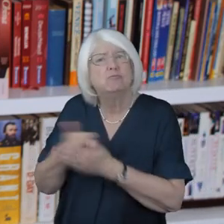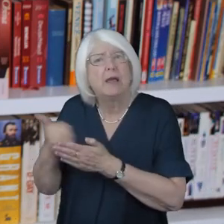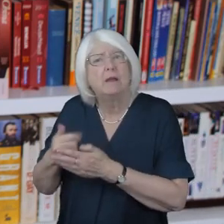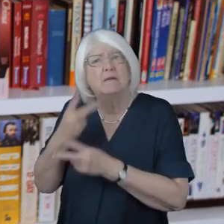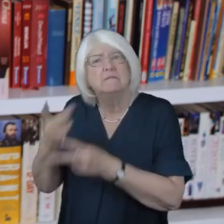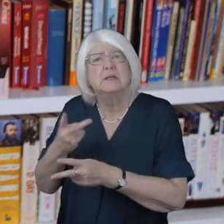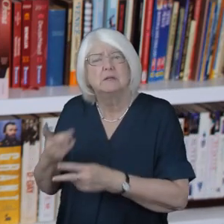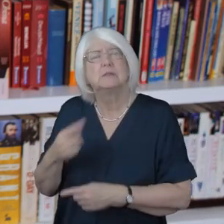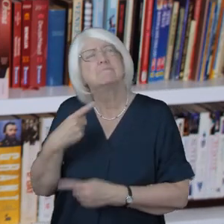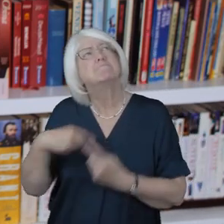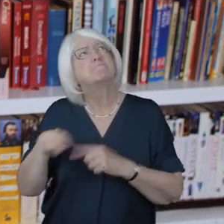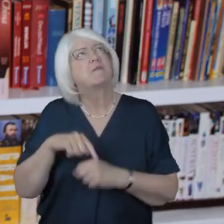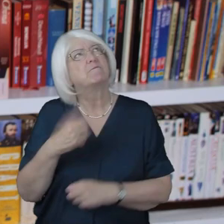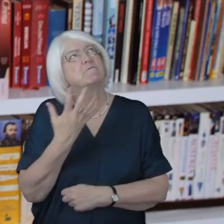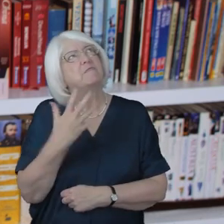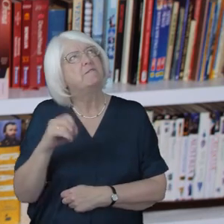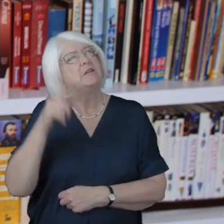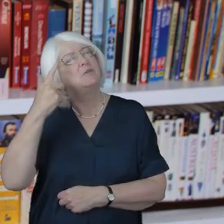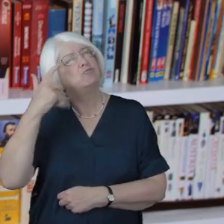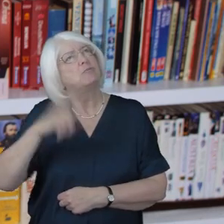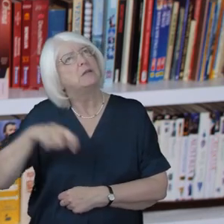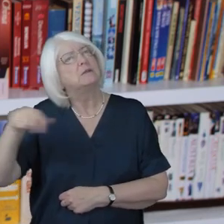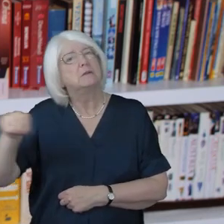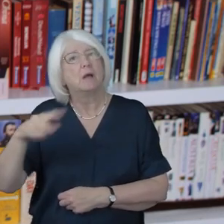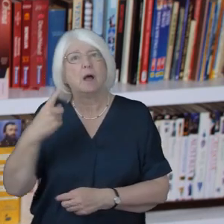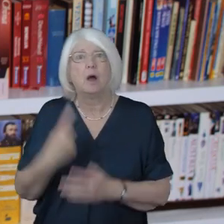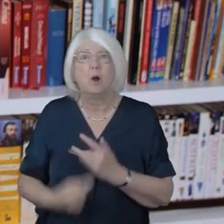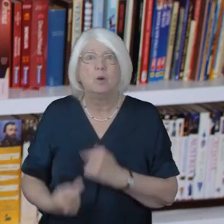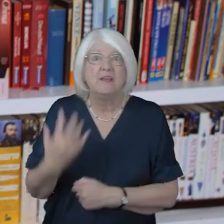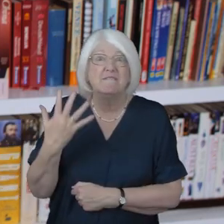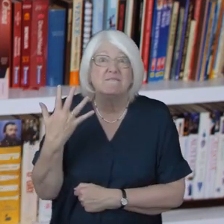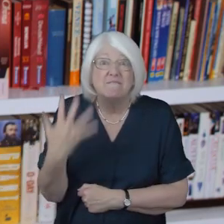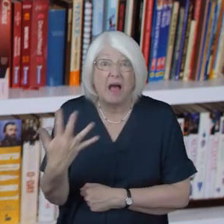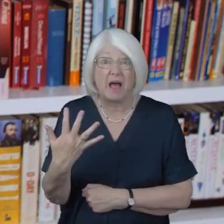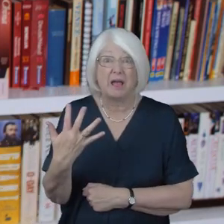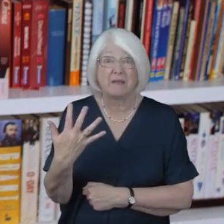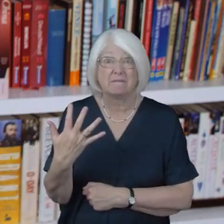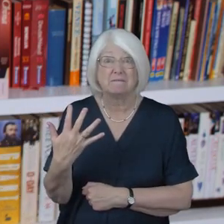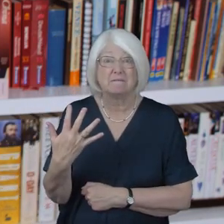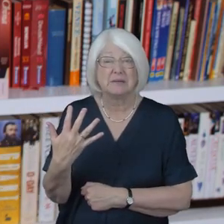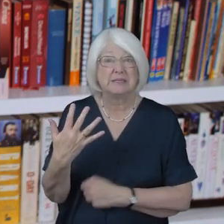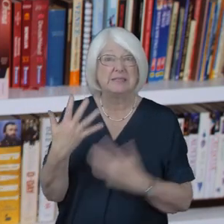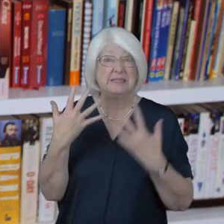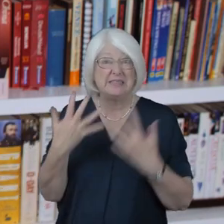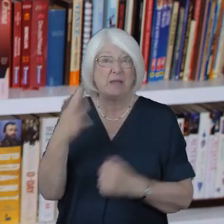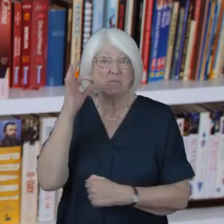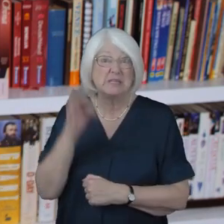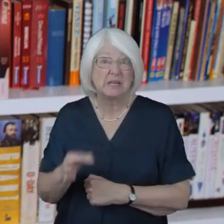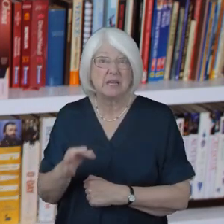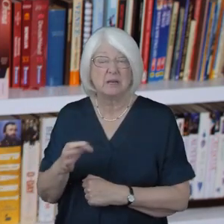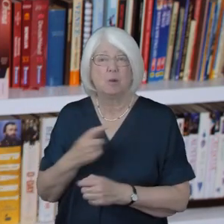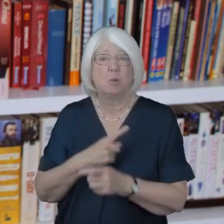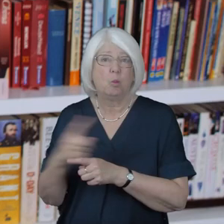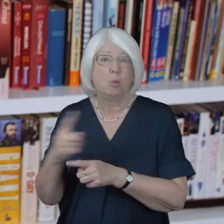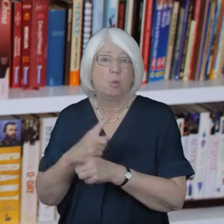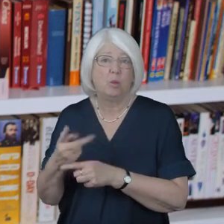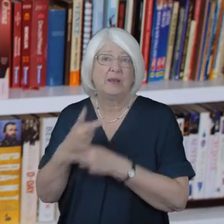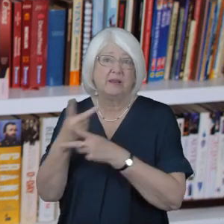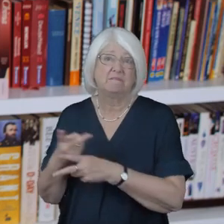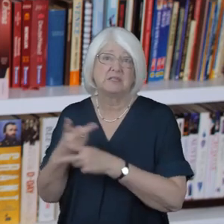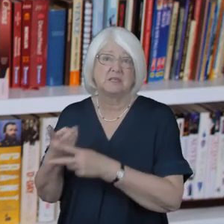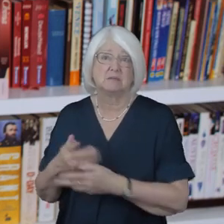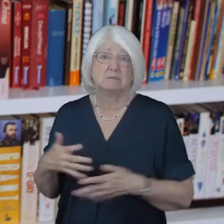said that of her 50 residents only 5 just 10% received a weekly visit or more